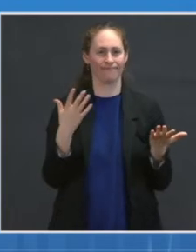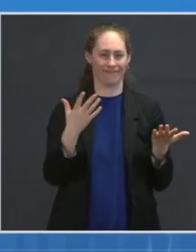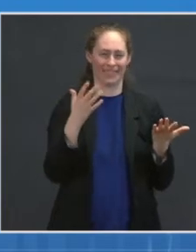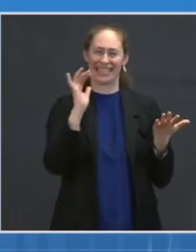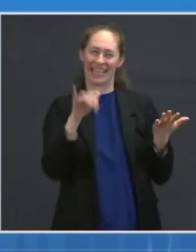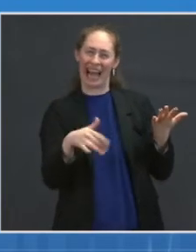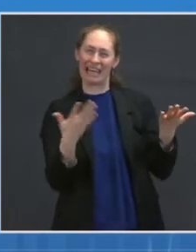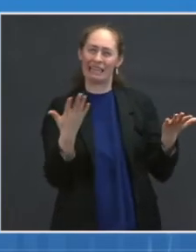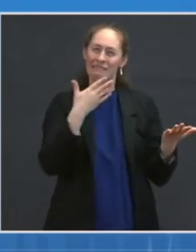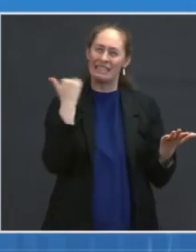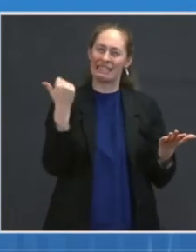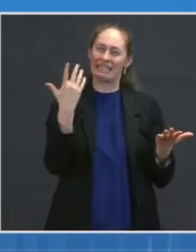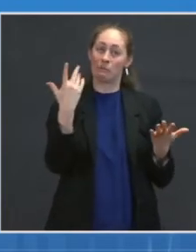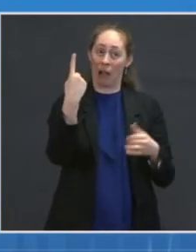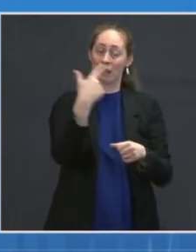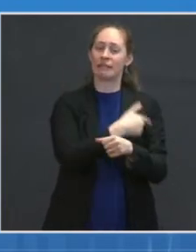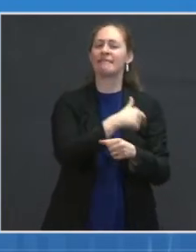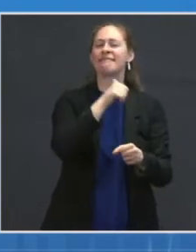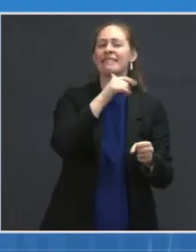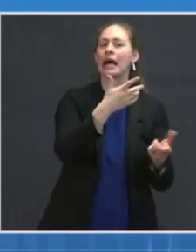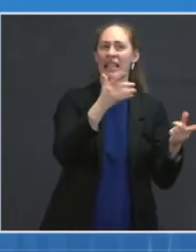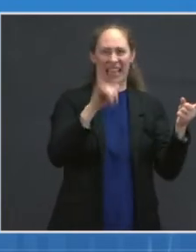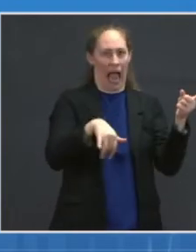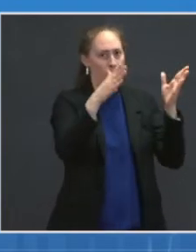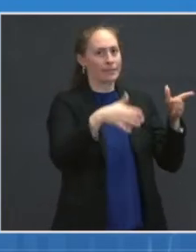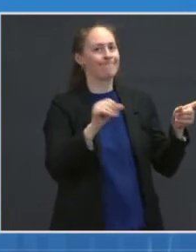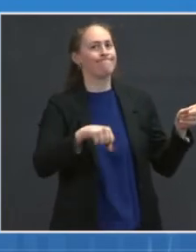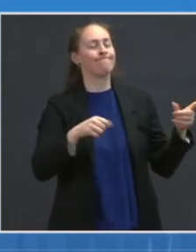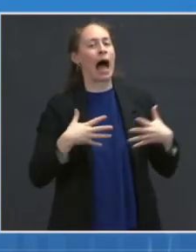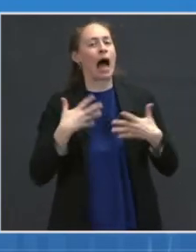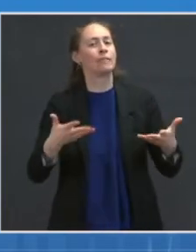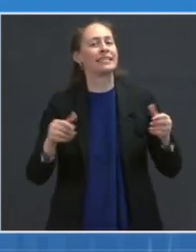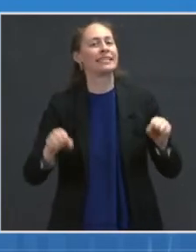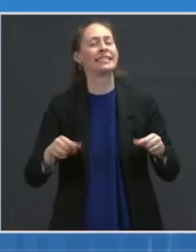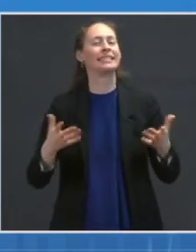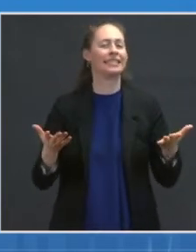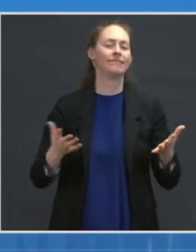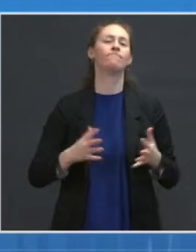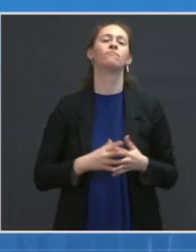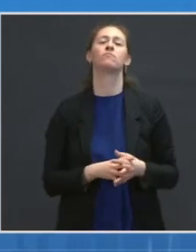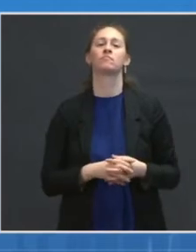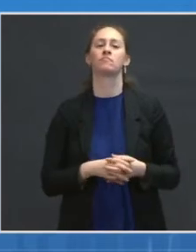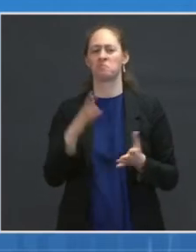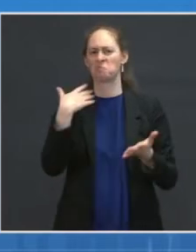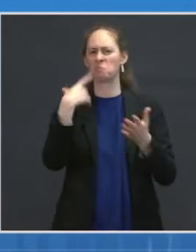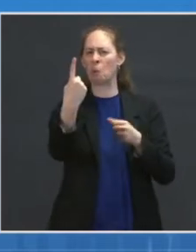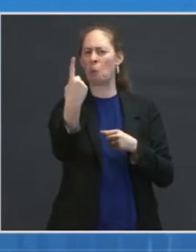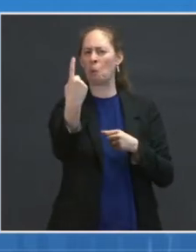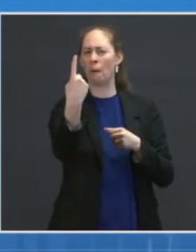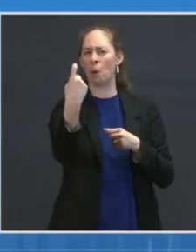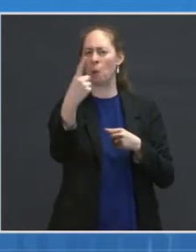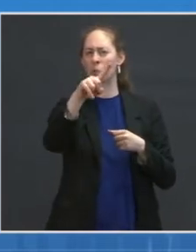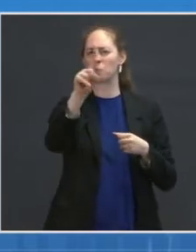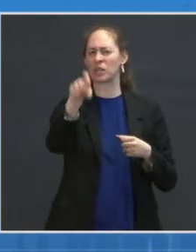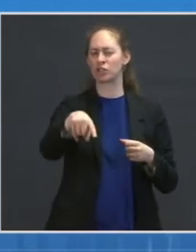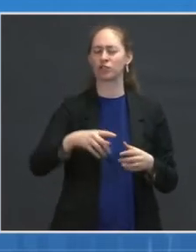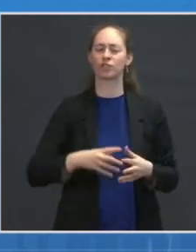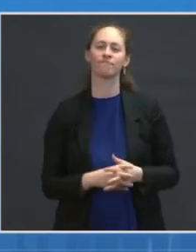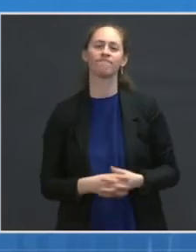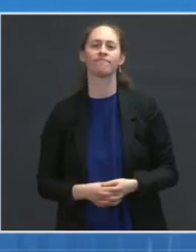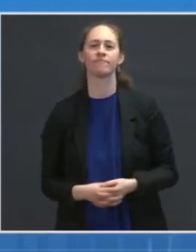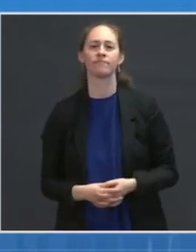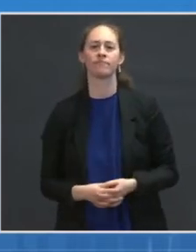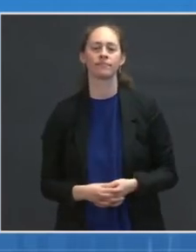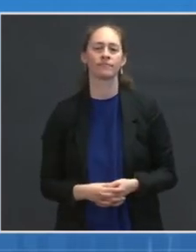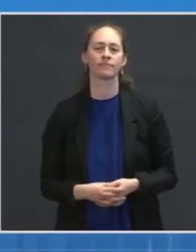Thank you. Thank you. Next question, please. All right. We have time for one more question. Last, we'll go to Yamiche Alcindor at PBS.